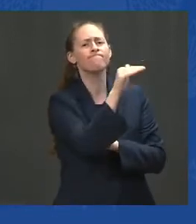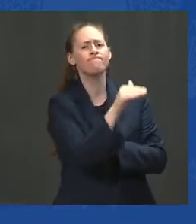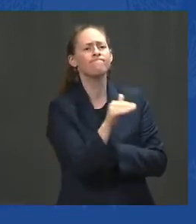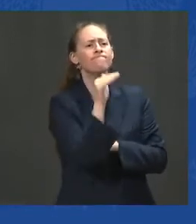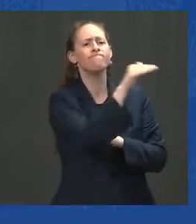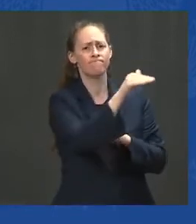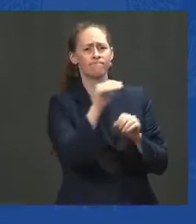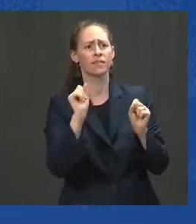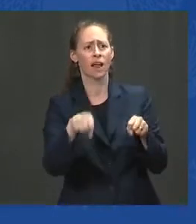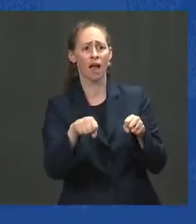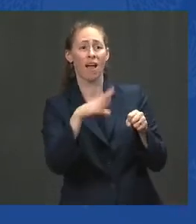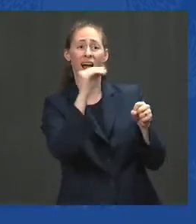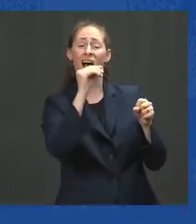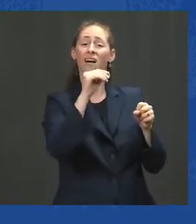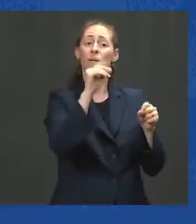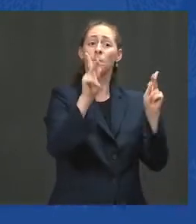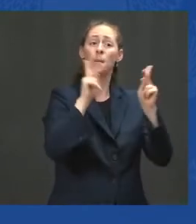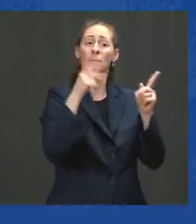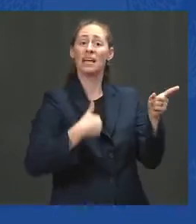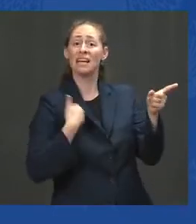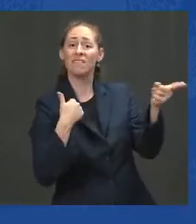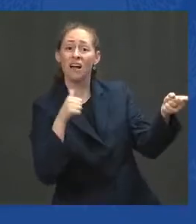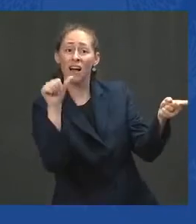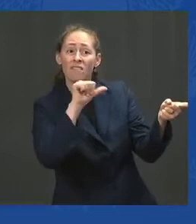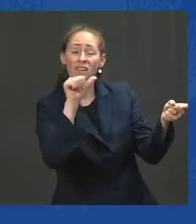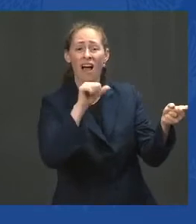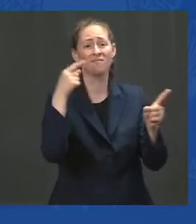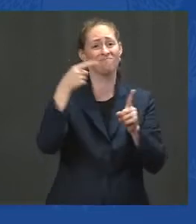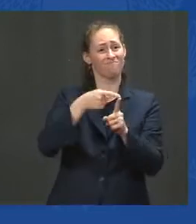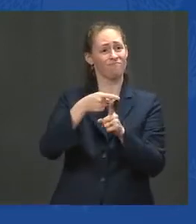just as we speak out all over the world.